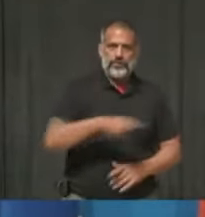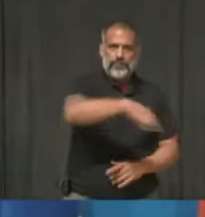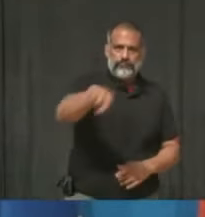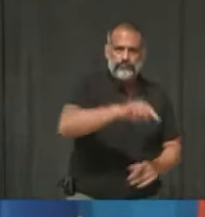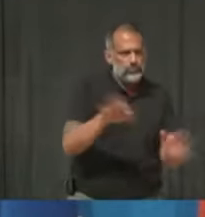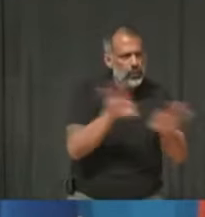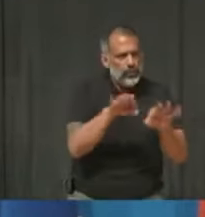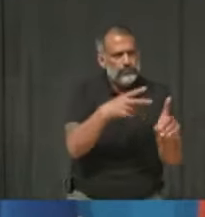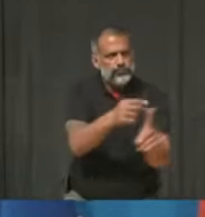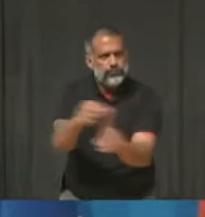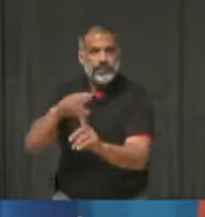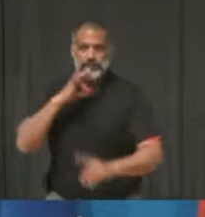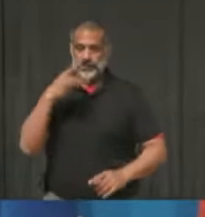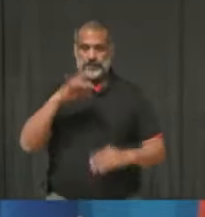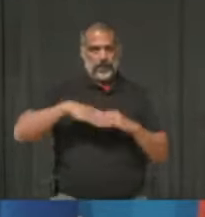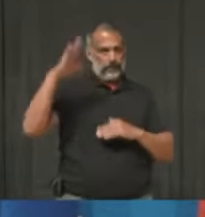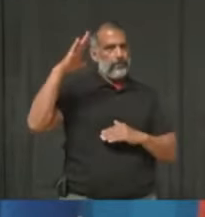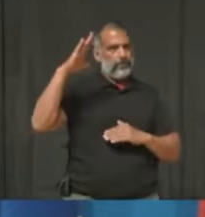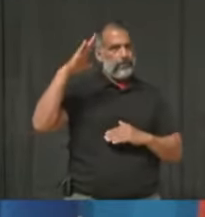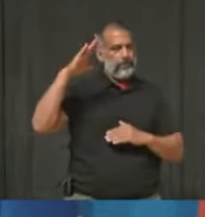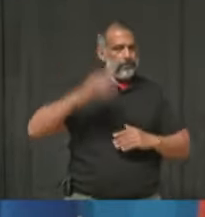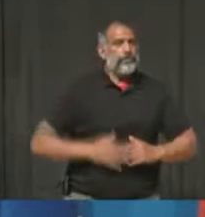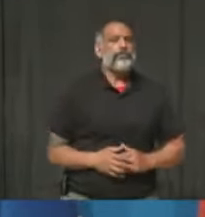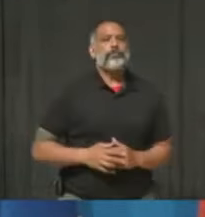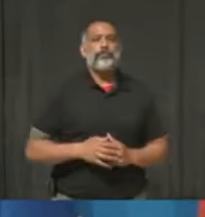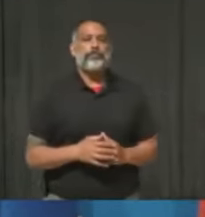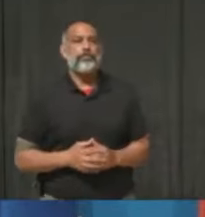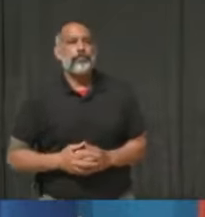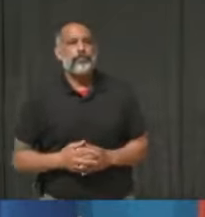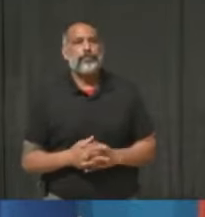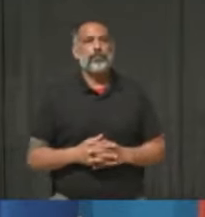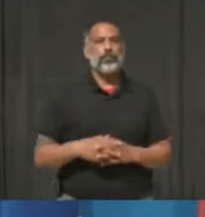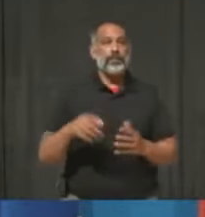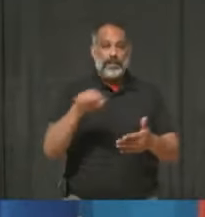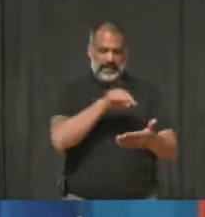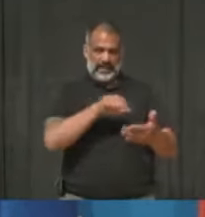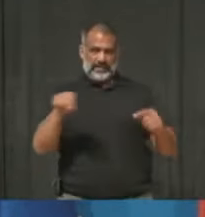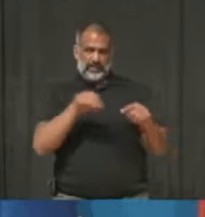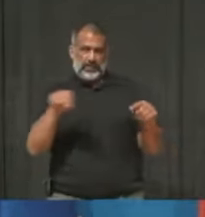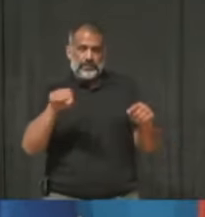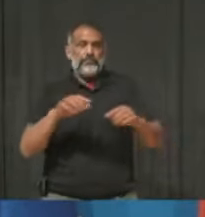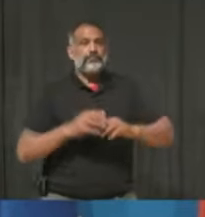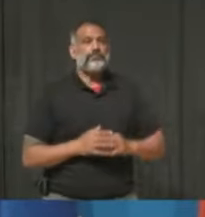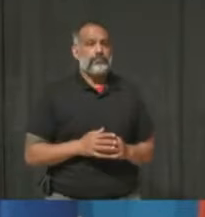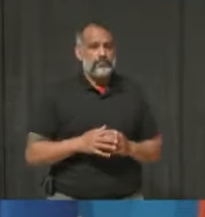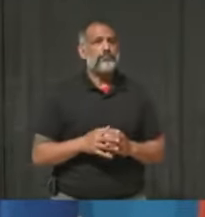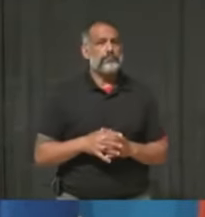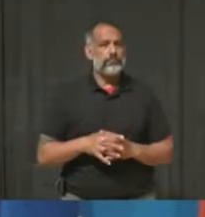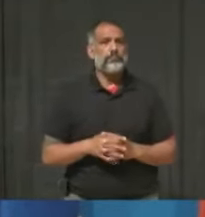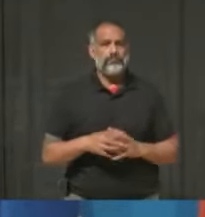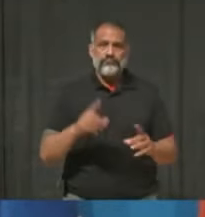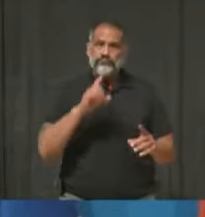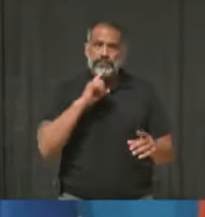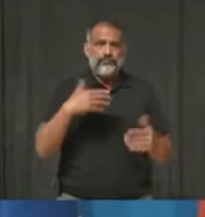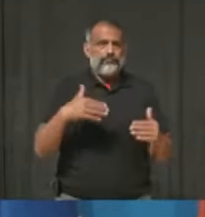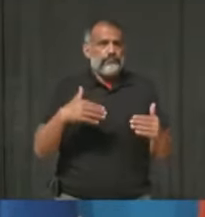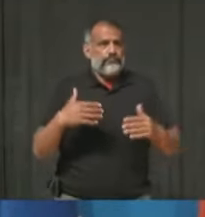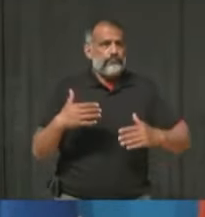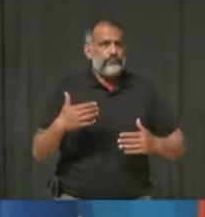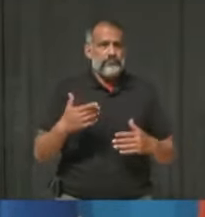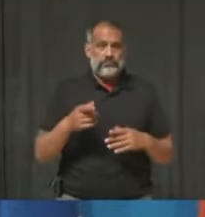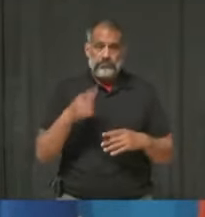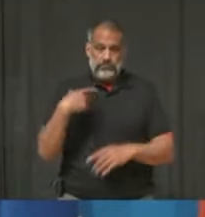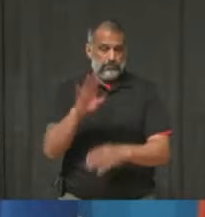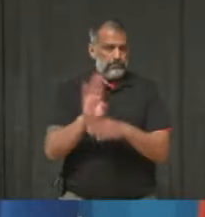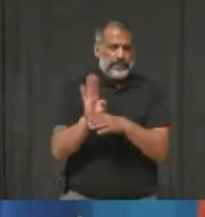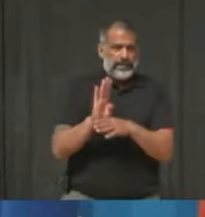18-plus living in Peel. This week, by far, is our busiest and biggest in terms of vaccinations.